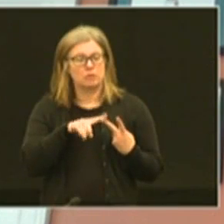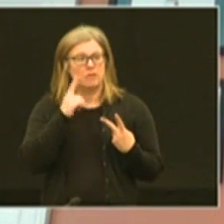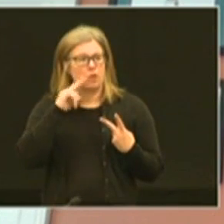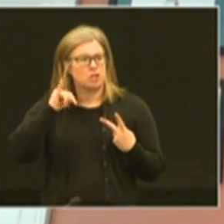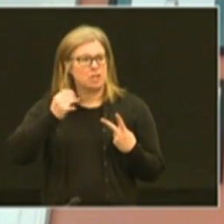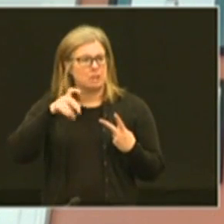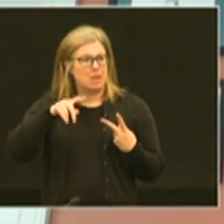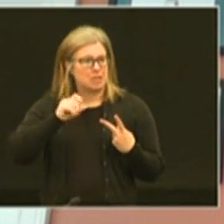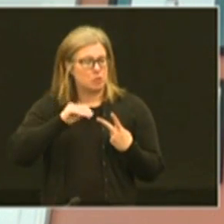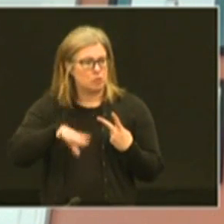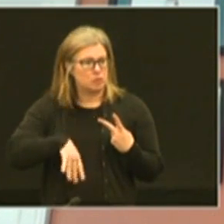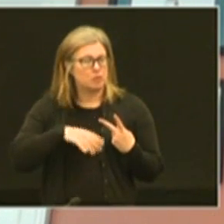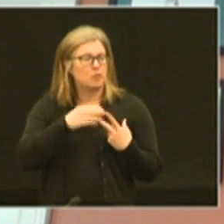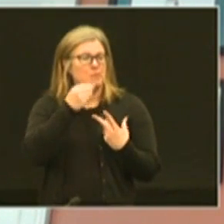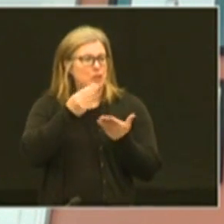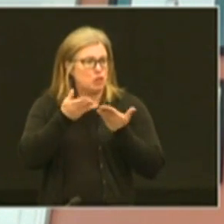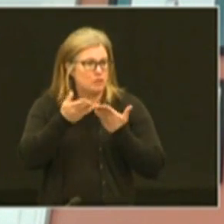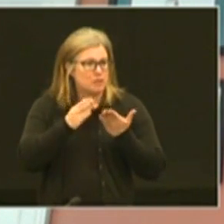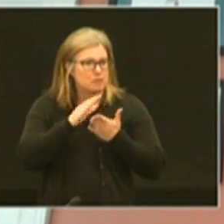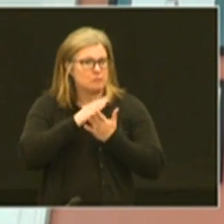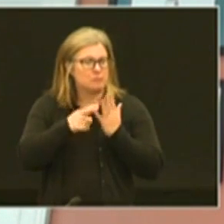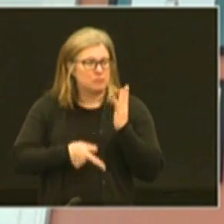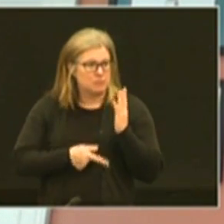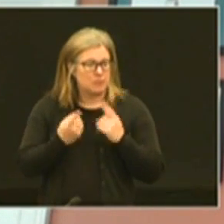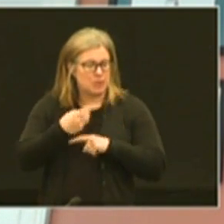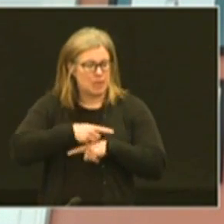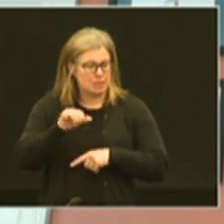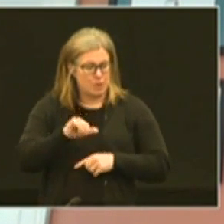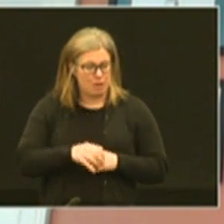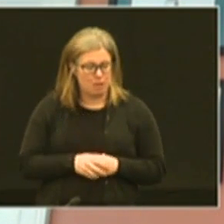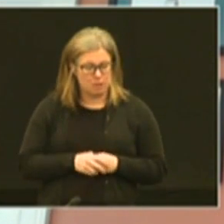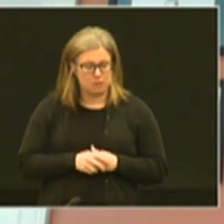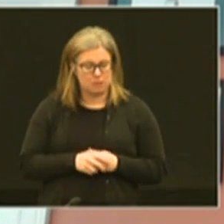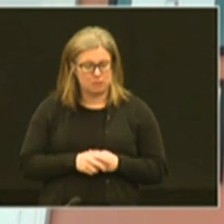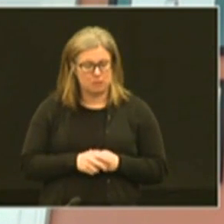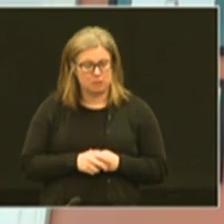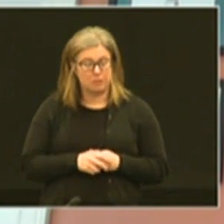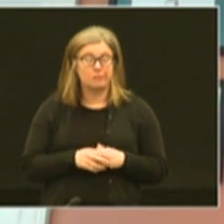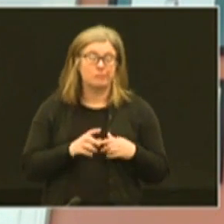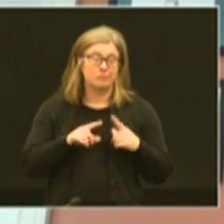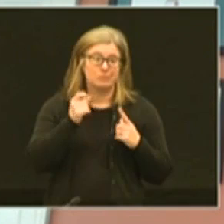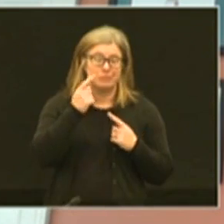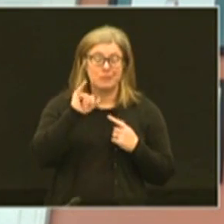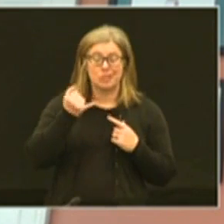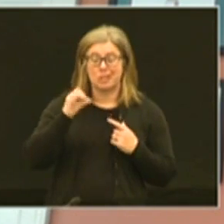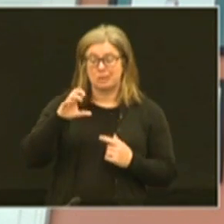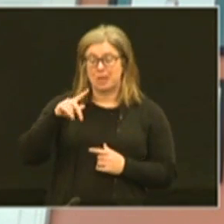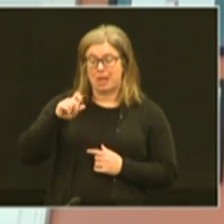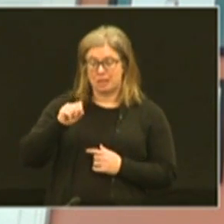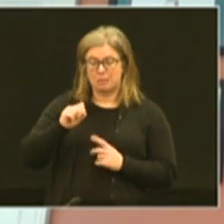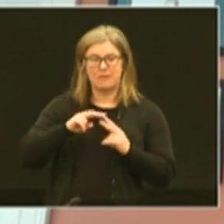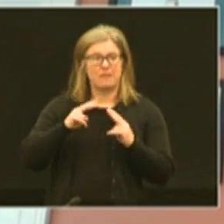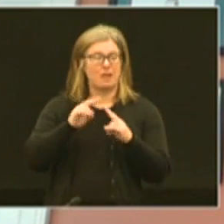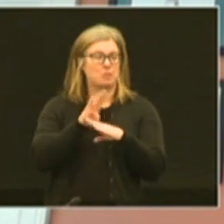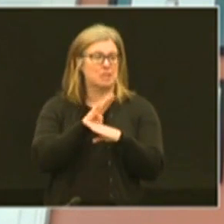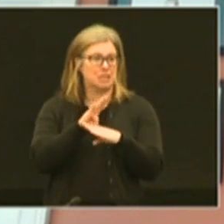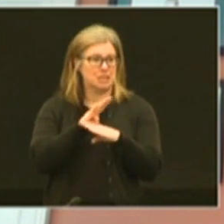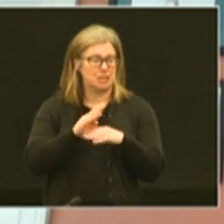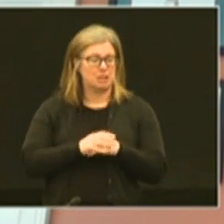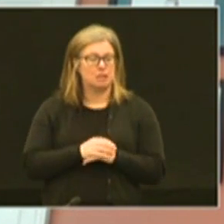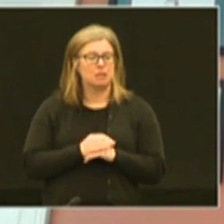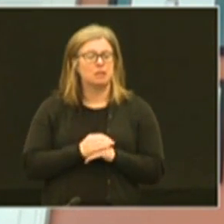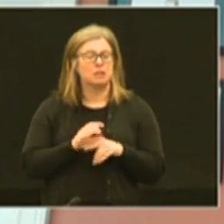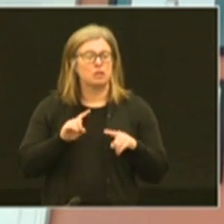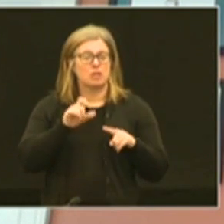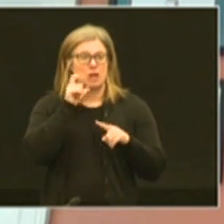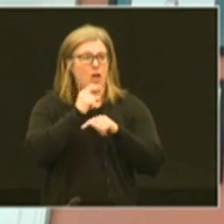JCPS students with meal services throughout the day as well. So needless to say JCPS has been very busy while